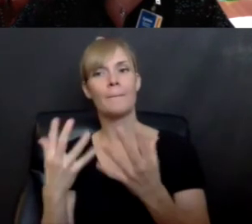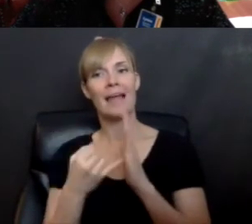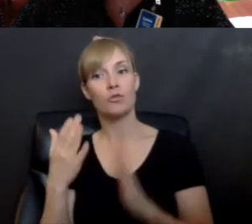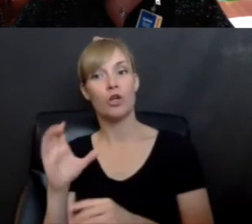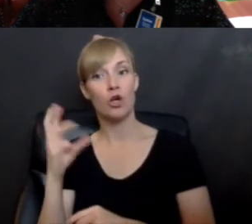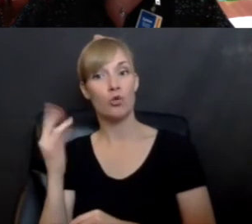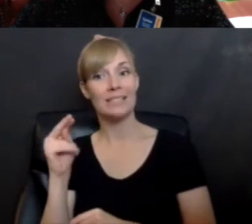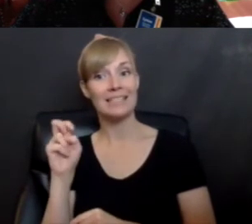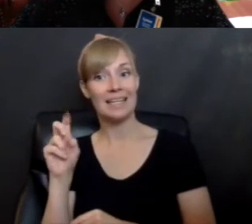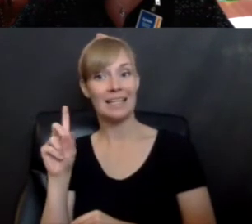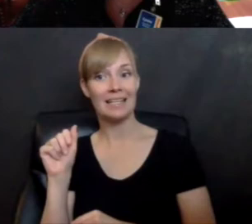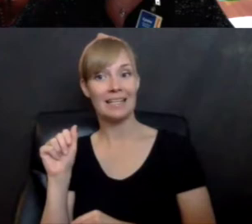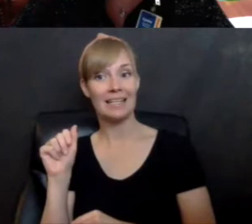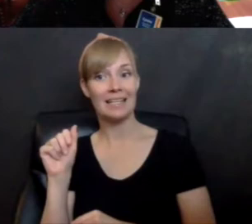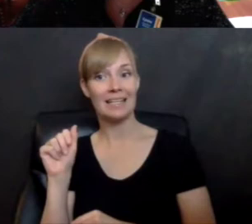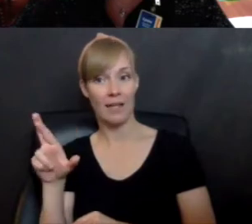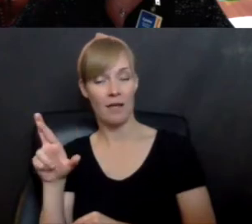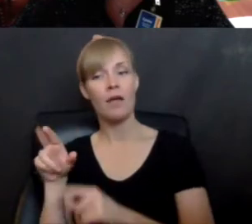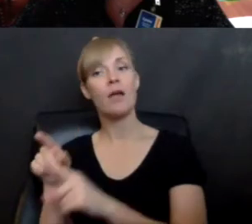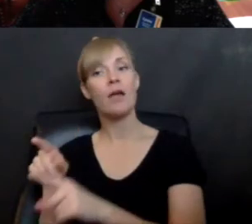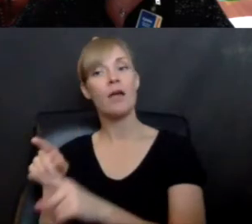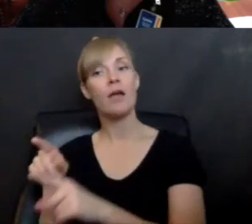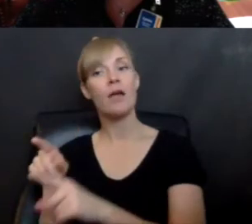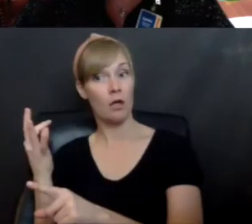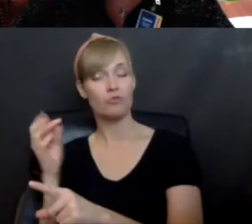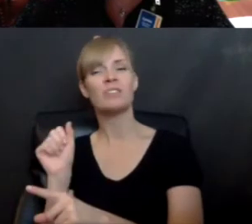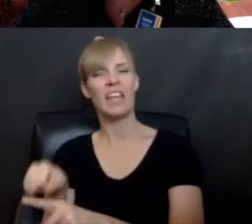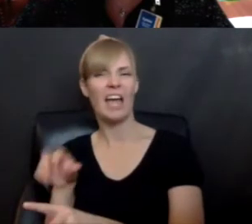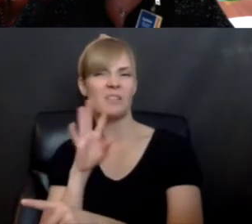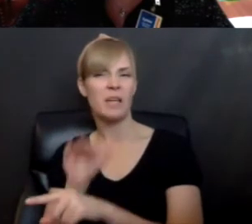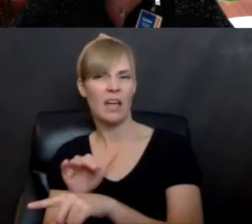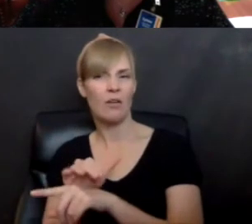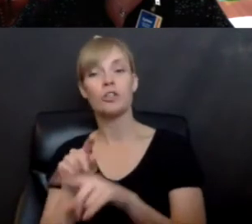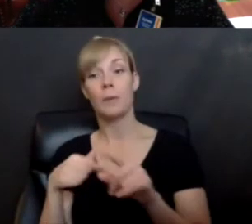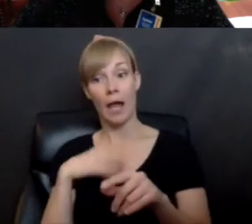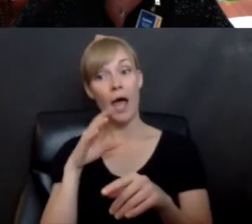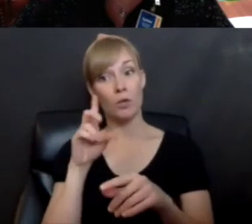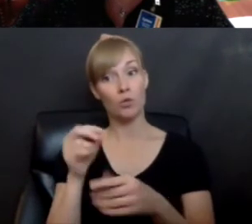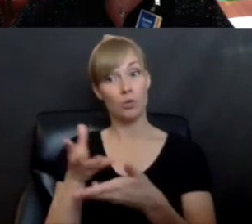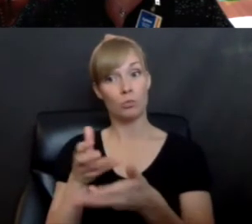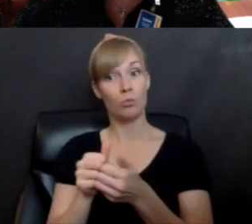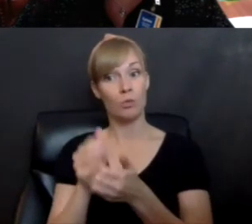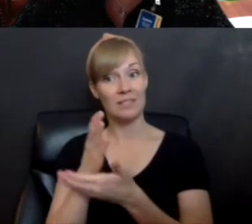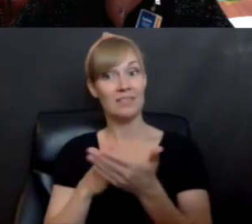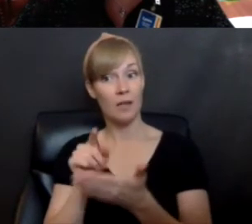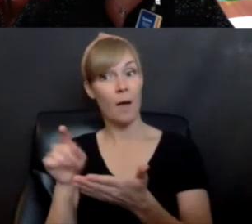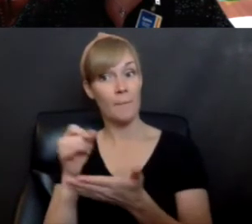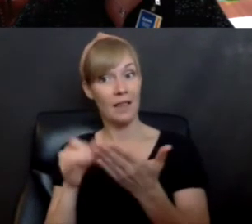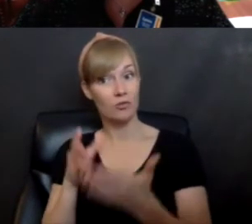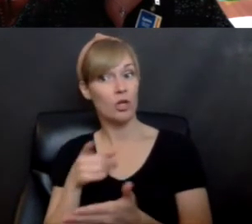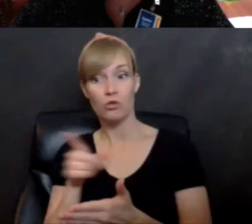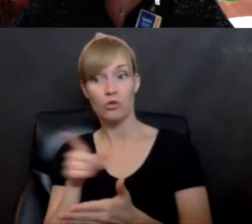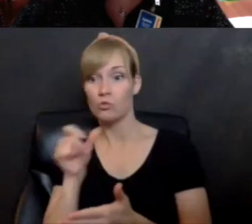She speaks English, but it's, I, I work with illustrators that don't speak as much English and it's really nice to be able to use emojis.